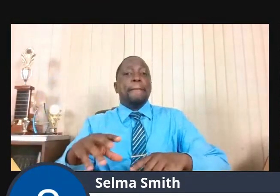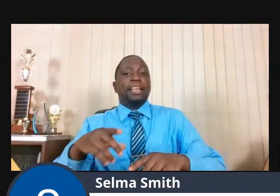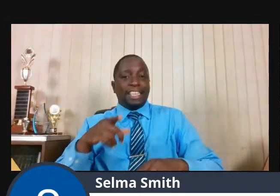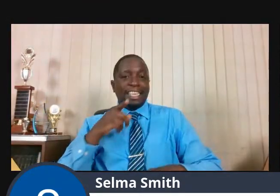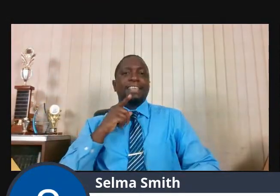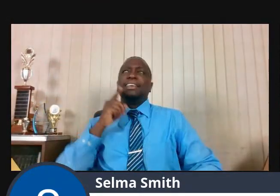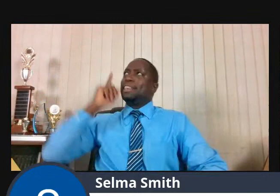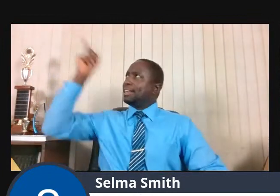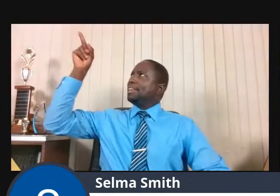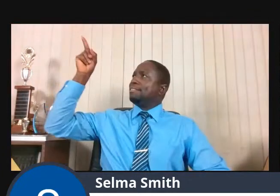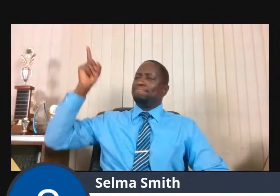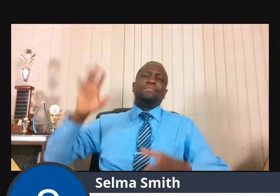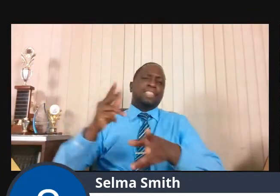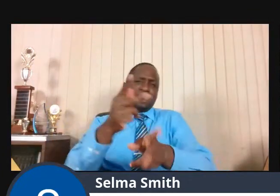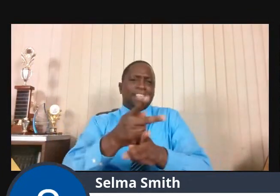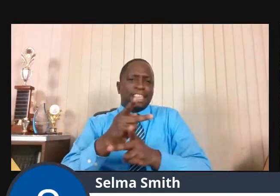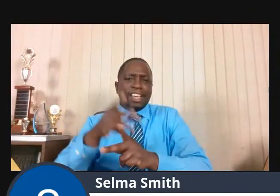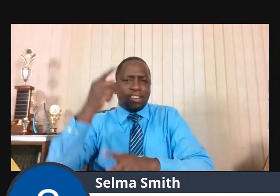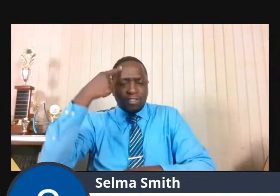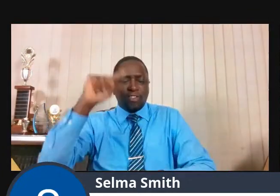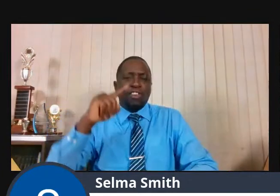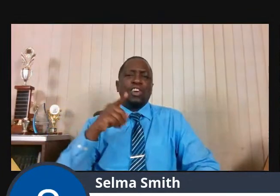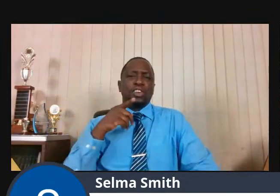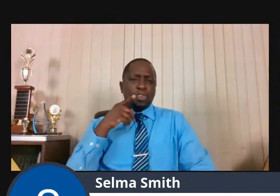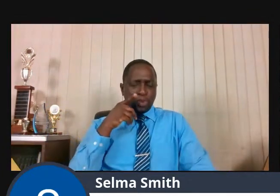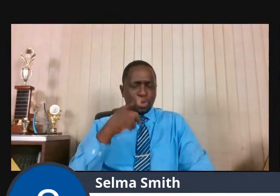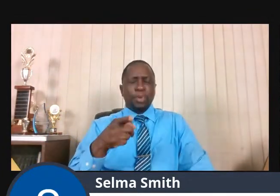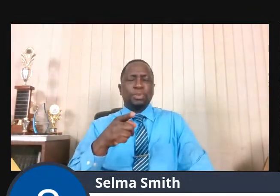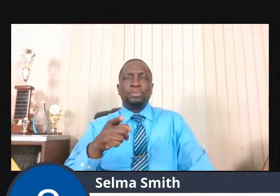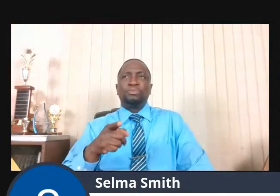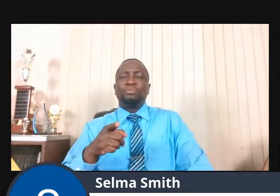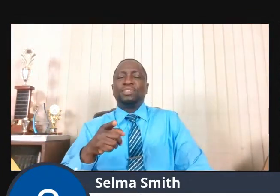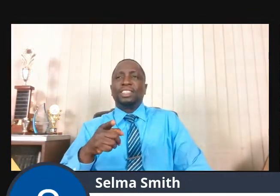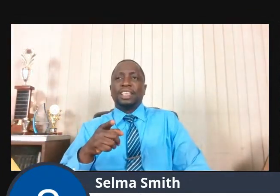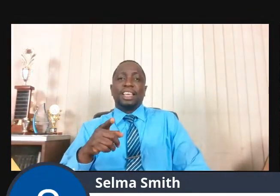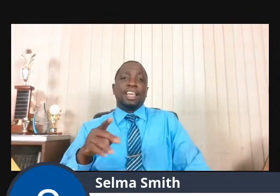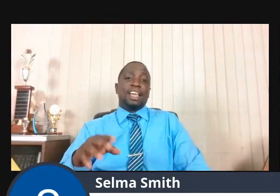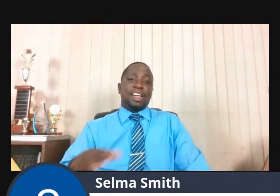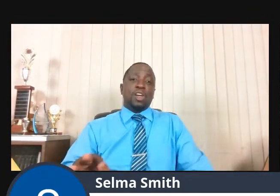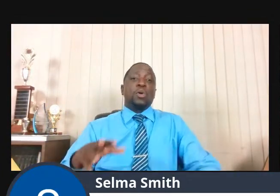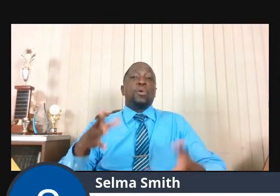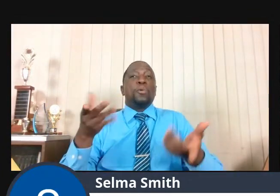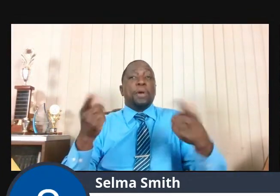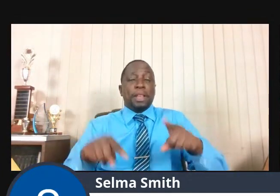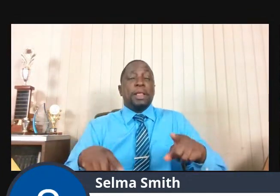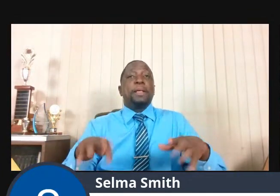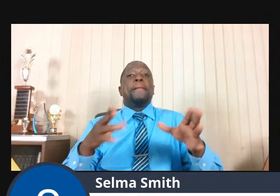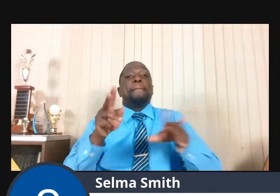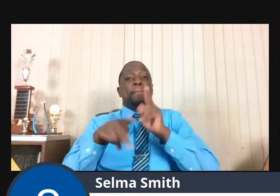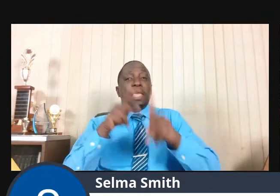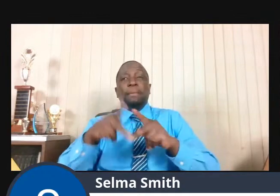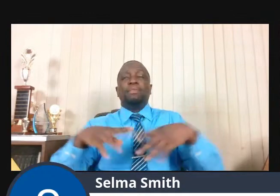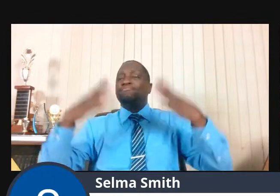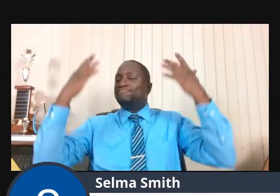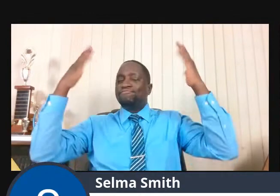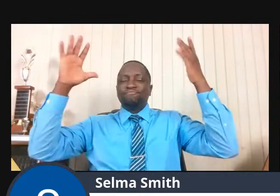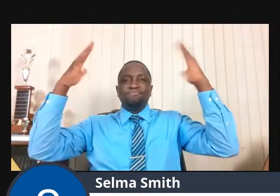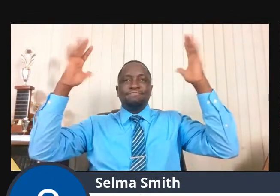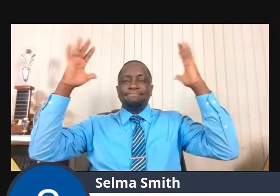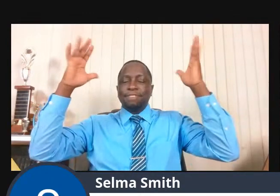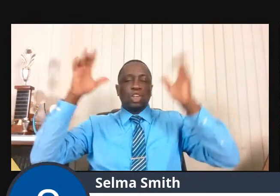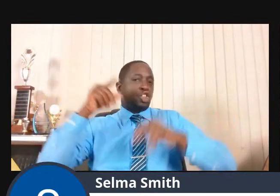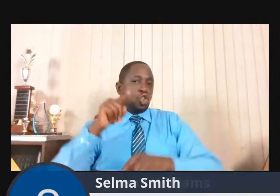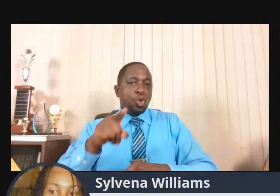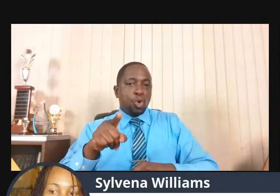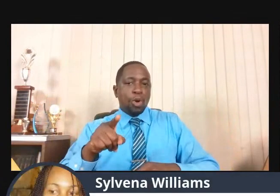Recipient Of Applauses From The Crowd As Well As Those Times When You Are The Recipient Of Ridicule From